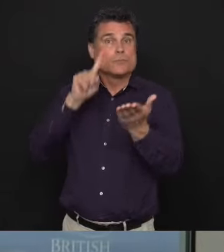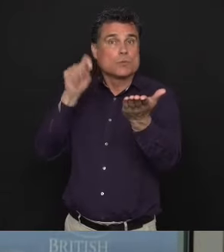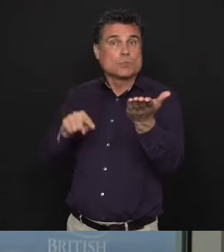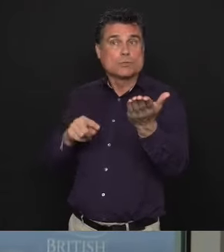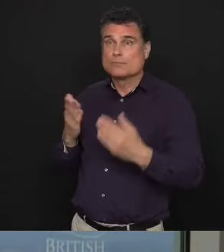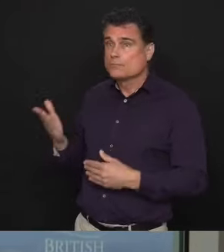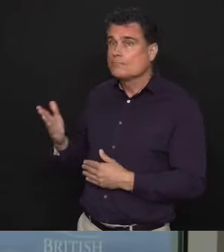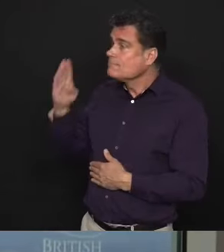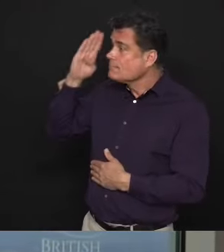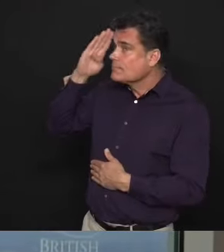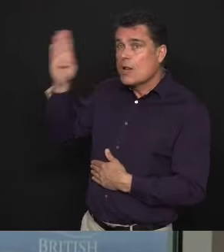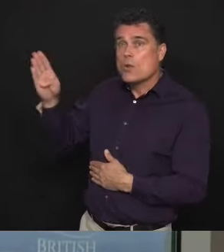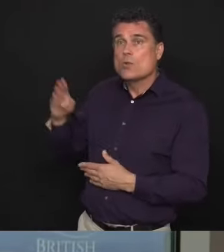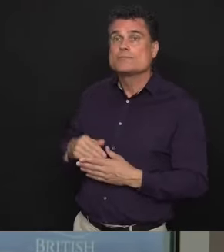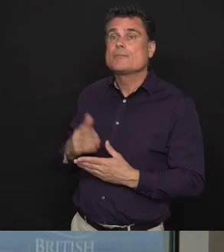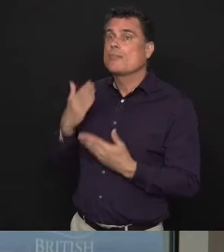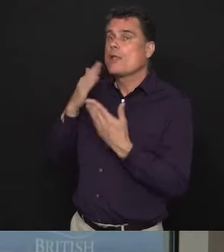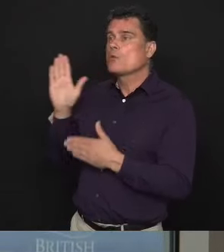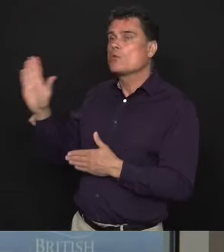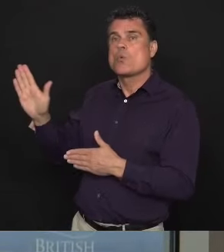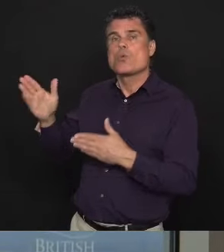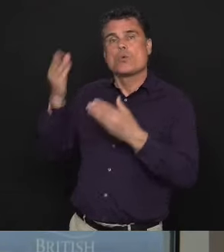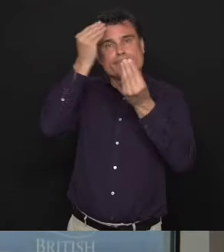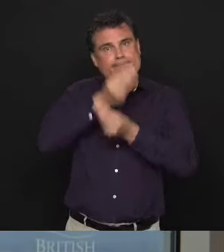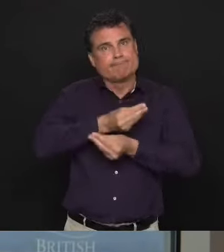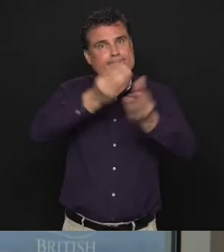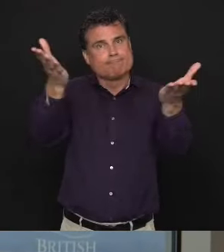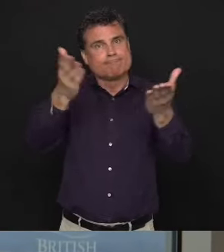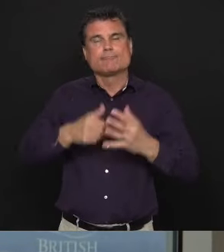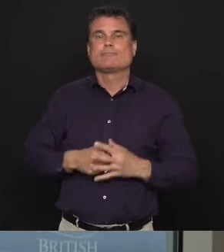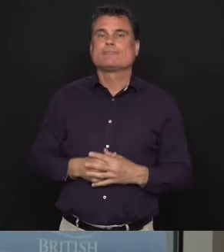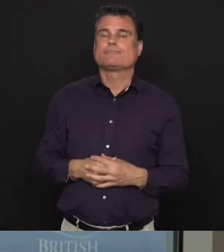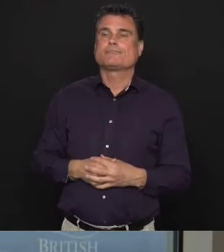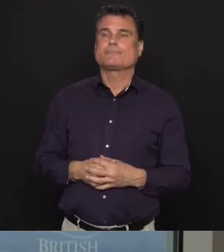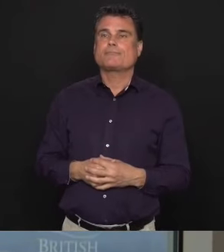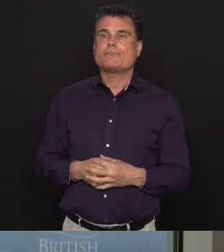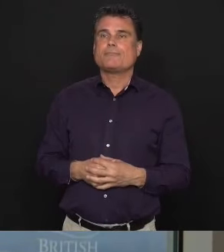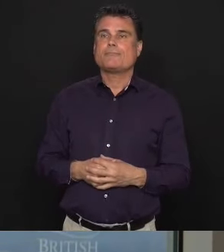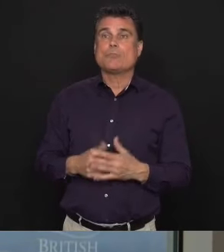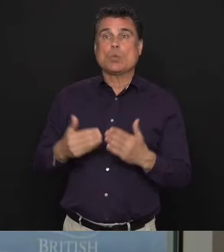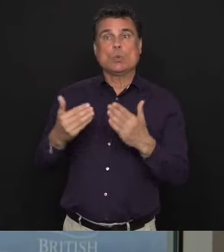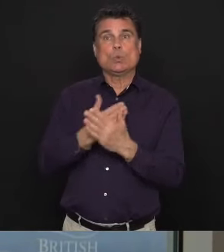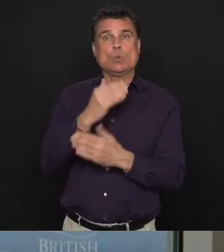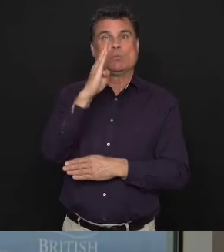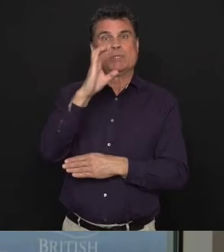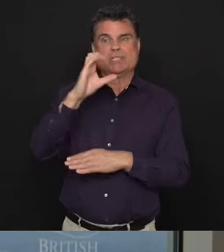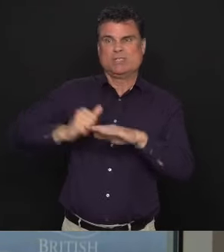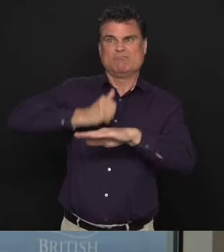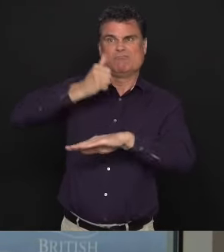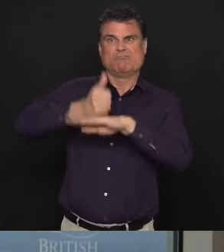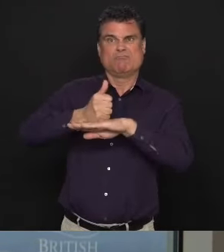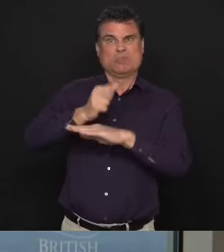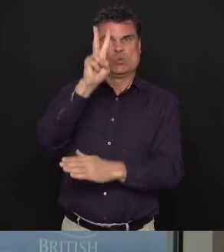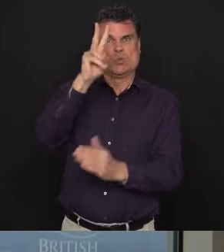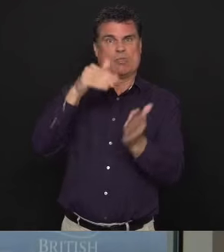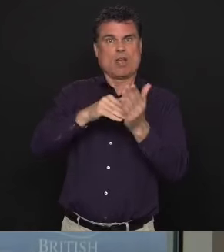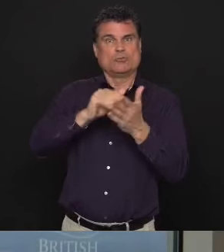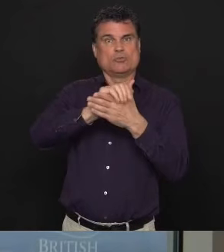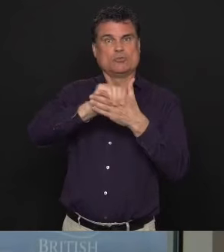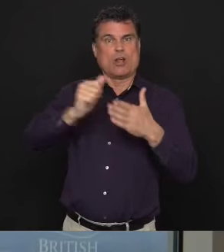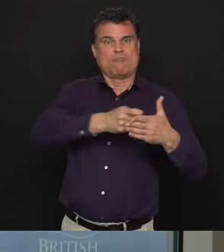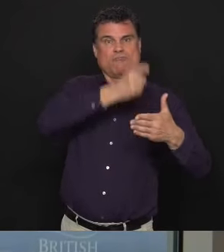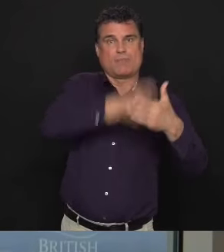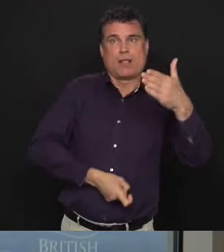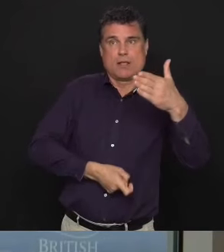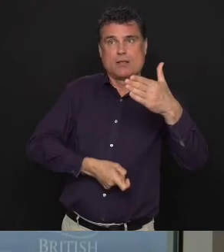Hi, Minister. Thank you for the announcement regarding that switch in and beefing up that enforcement. I want to ask you about a different type of